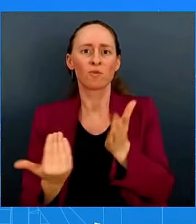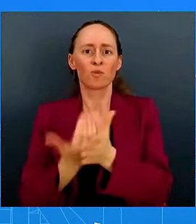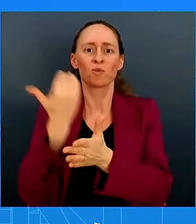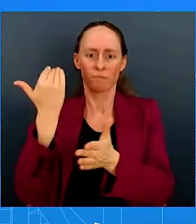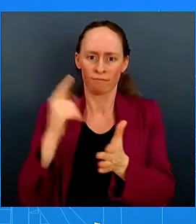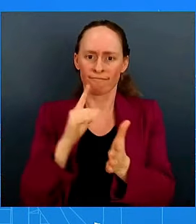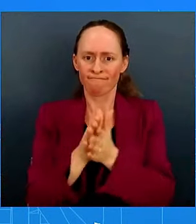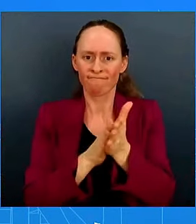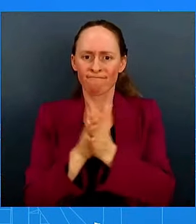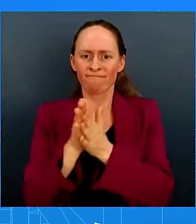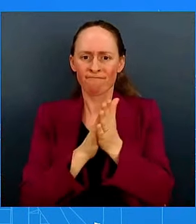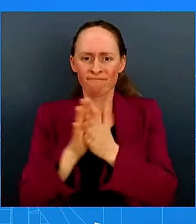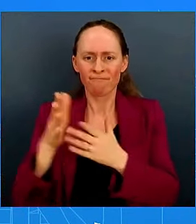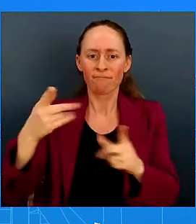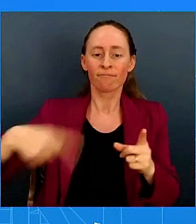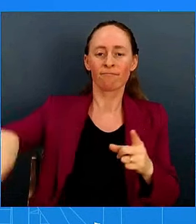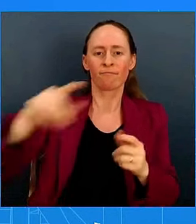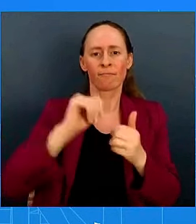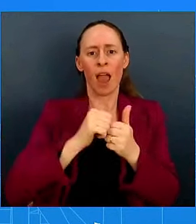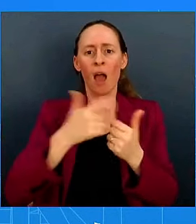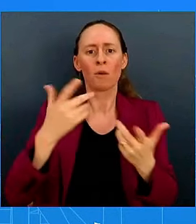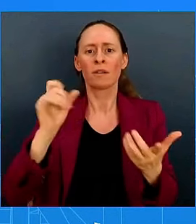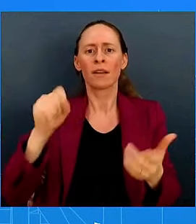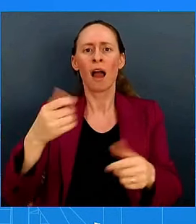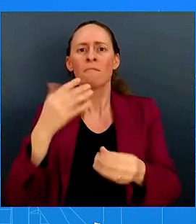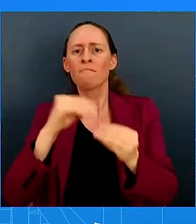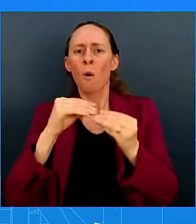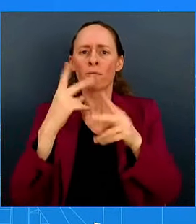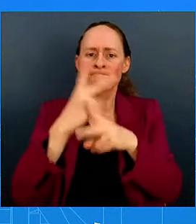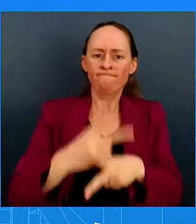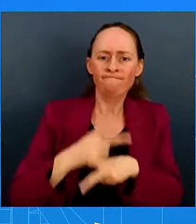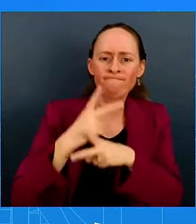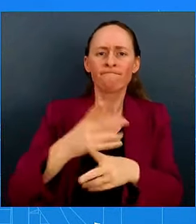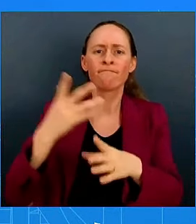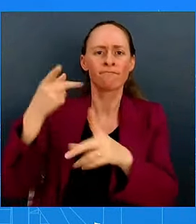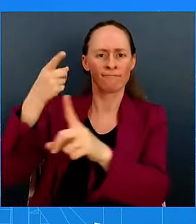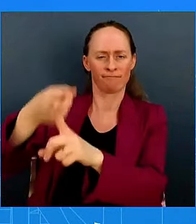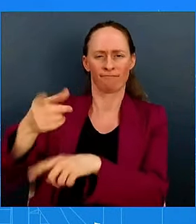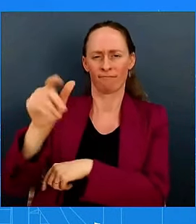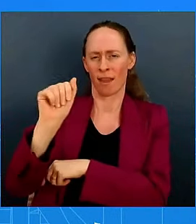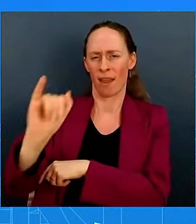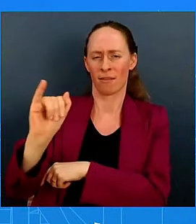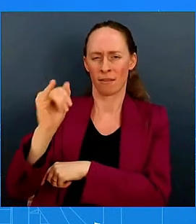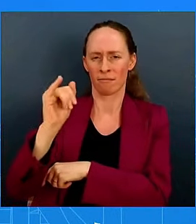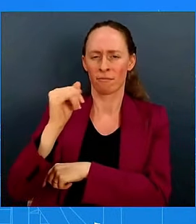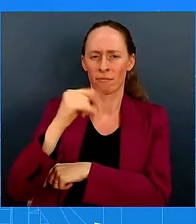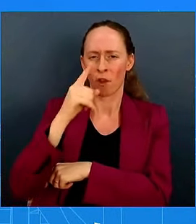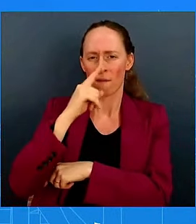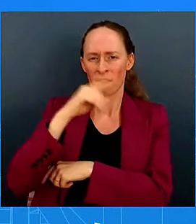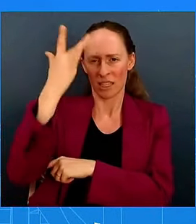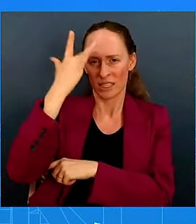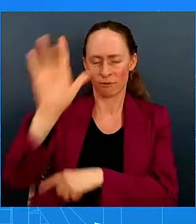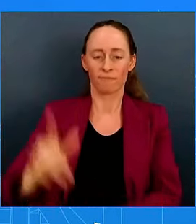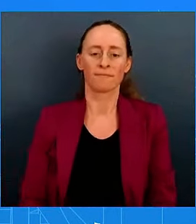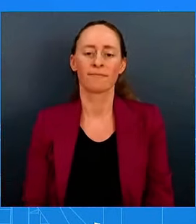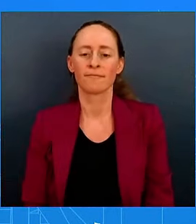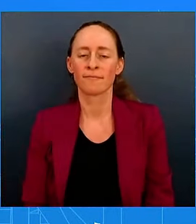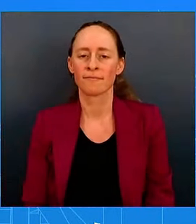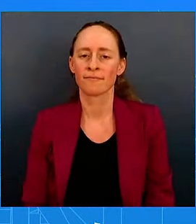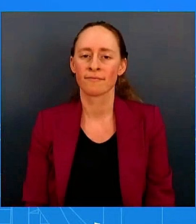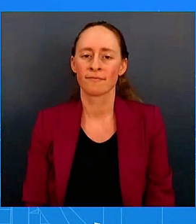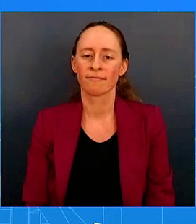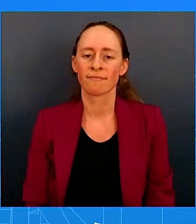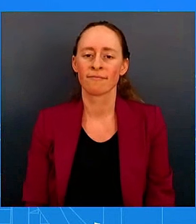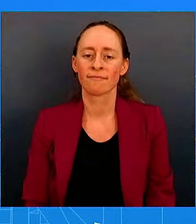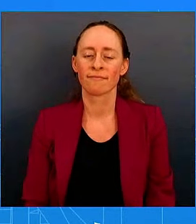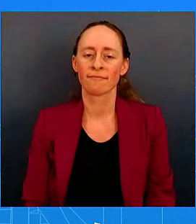advance responsible artificial intelligence goals. Now, in the region, President Biden and Vice President Harris will